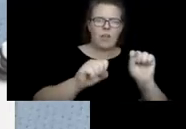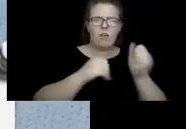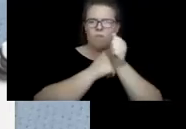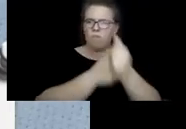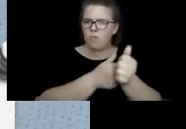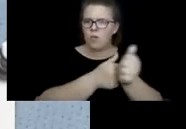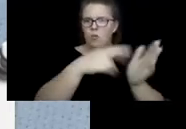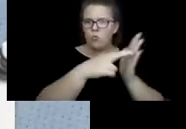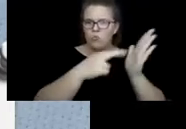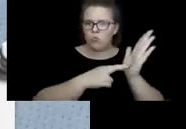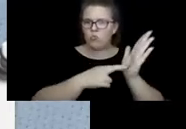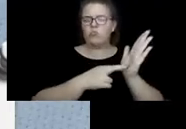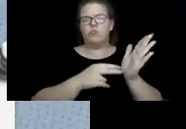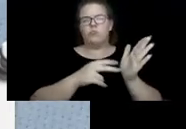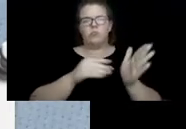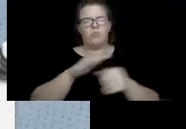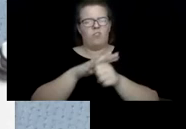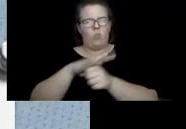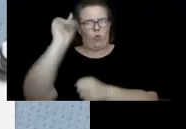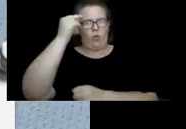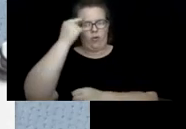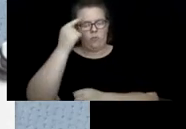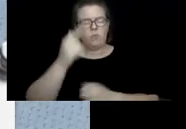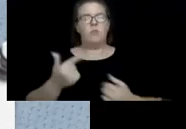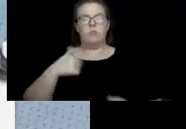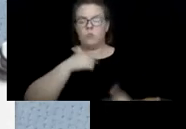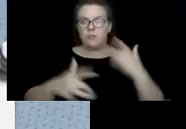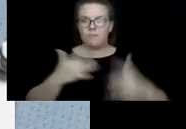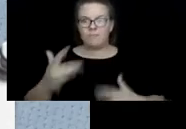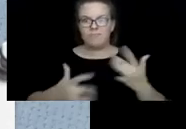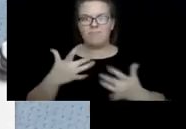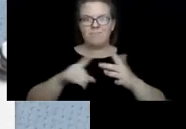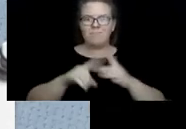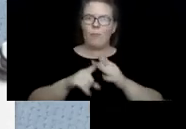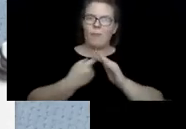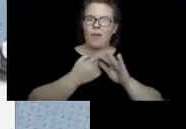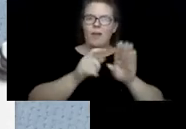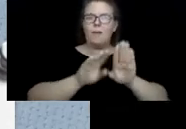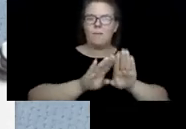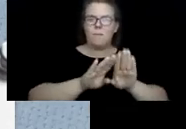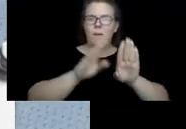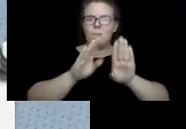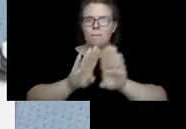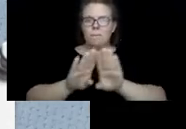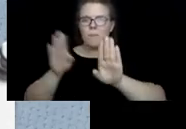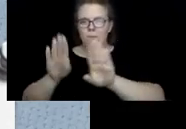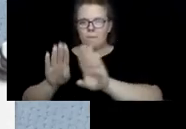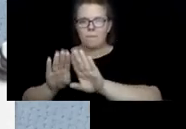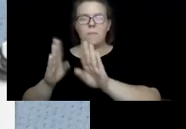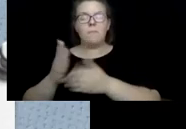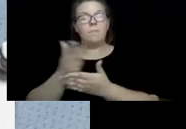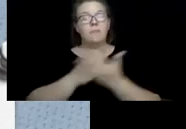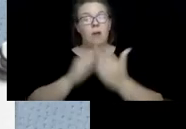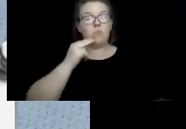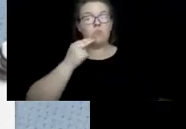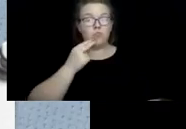governance in doing so. So we are very excited to begin to do that. Some of our nutrition dining sites were able